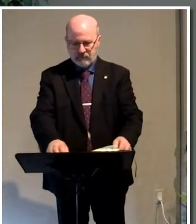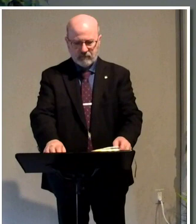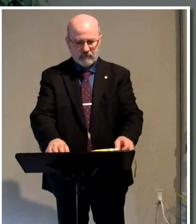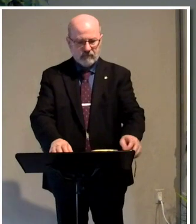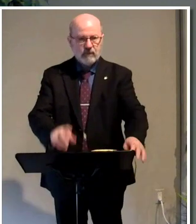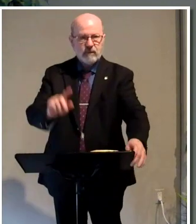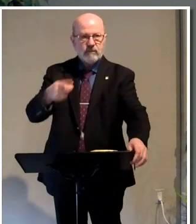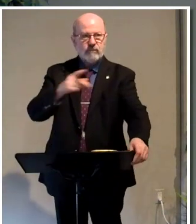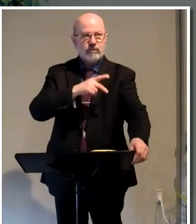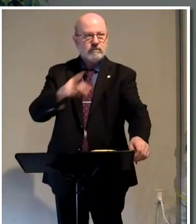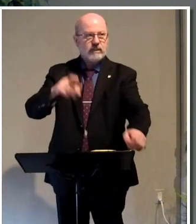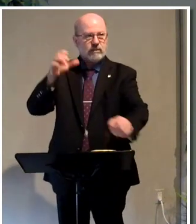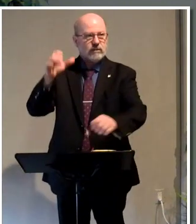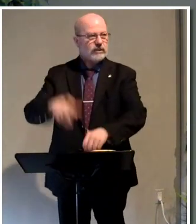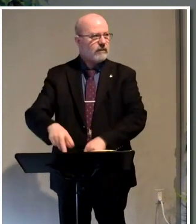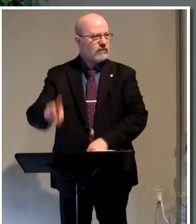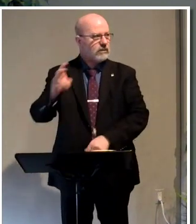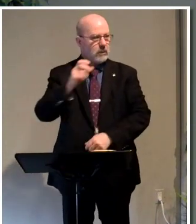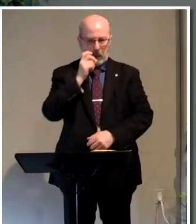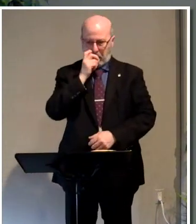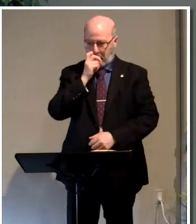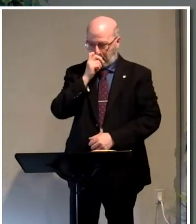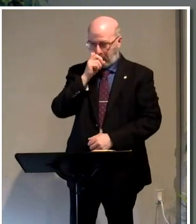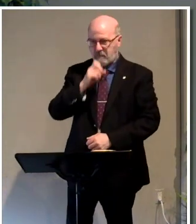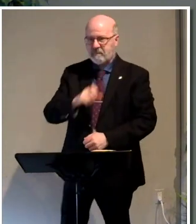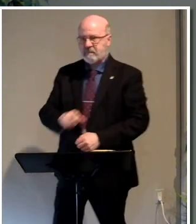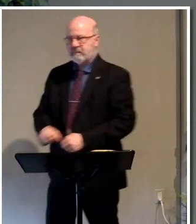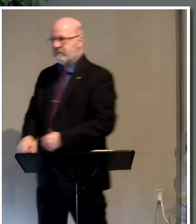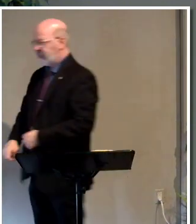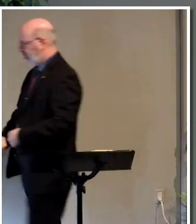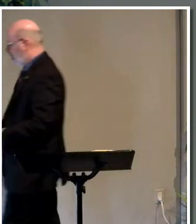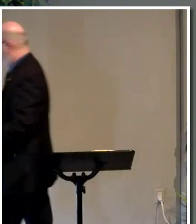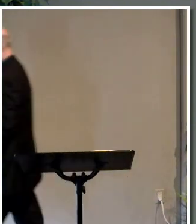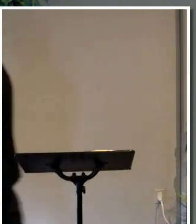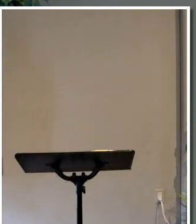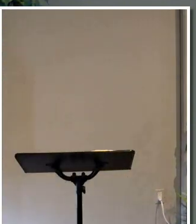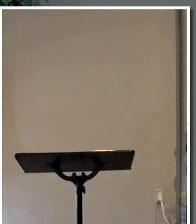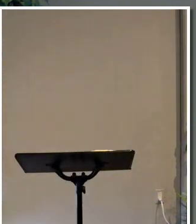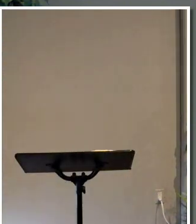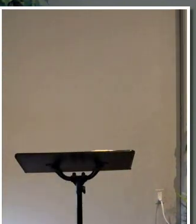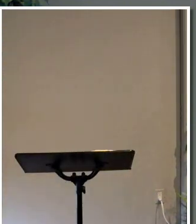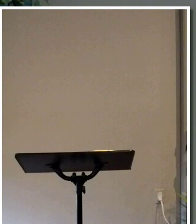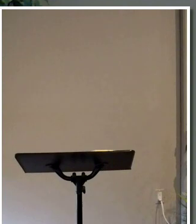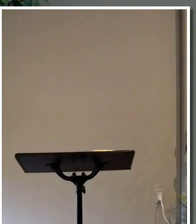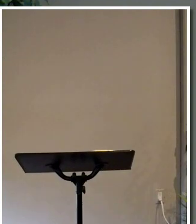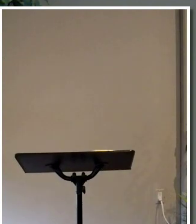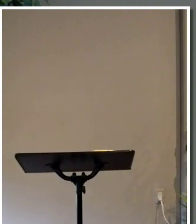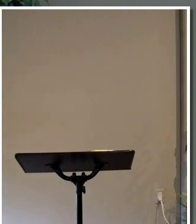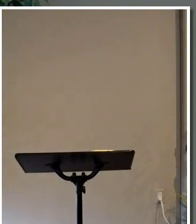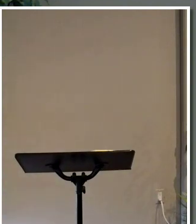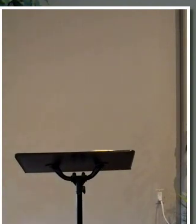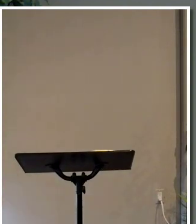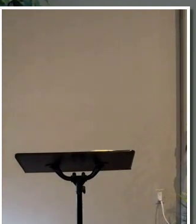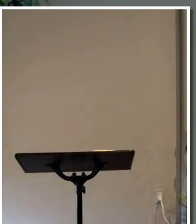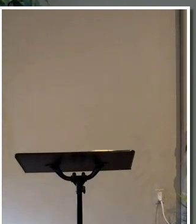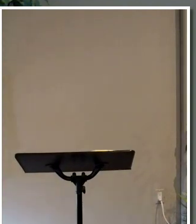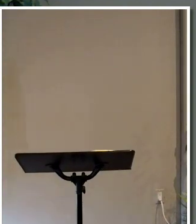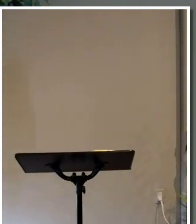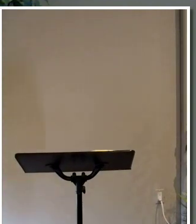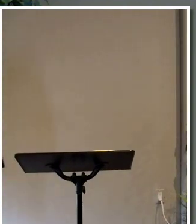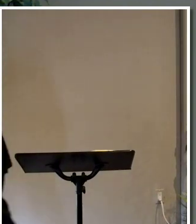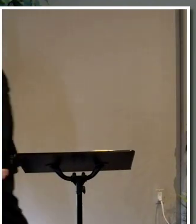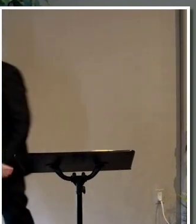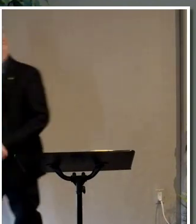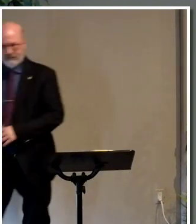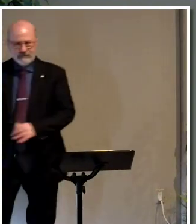First Peter, chapter two. You may find that I will do this sermon 2.0 next Sunday if I don't